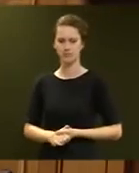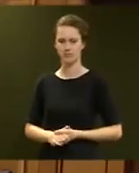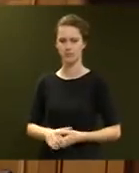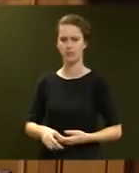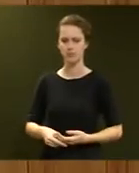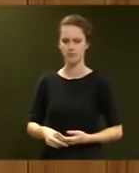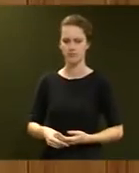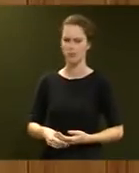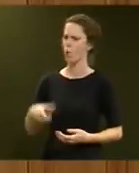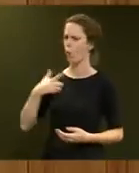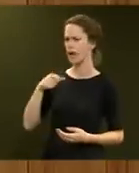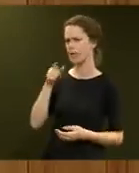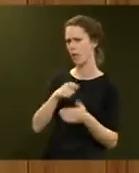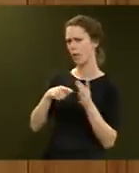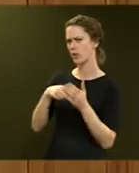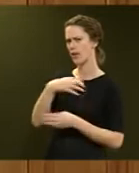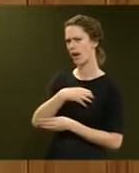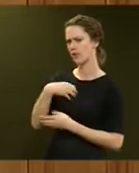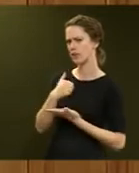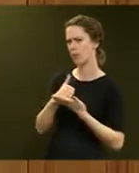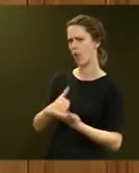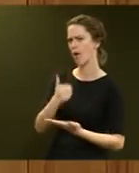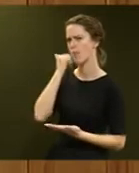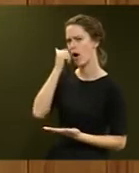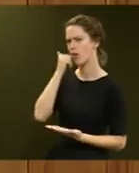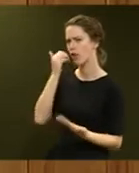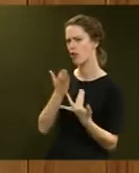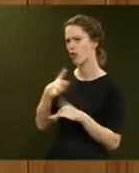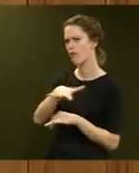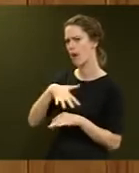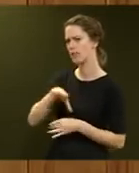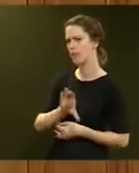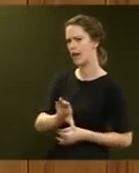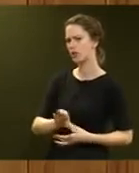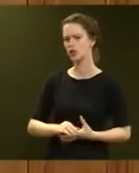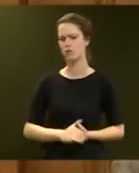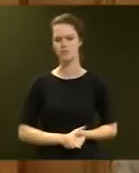Why is it important that the Government support Māori through its Families Package?